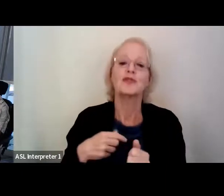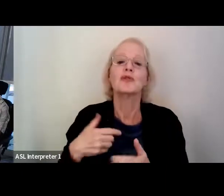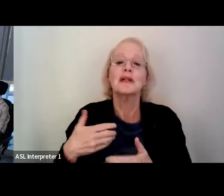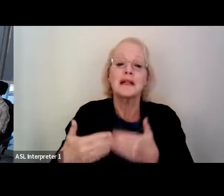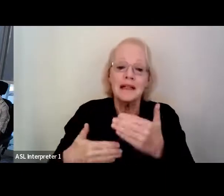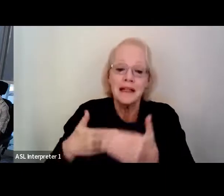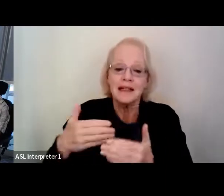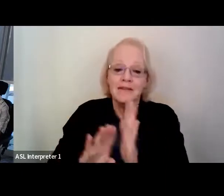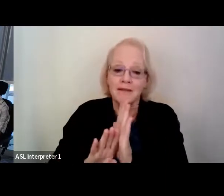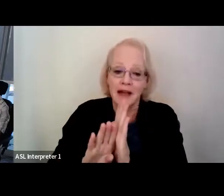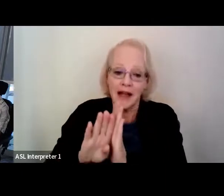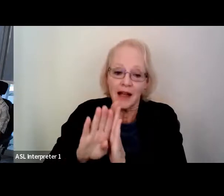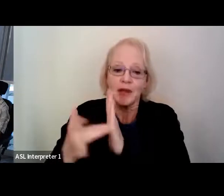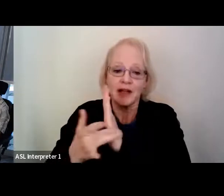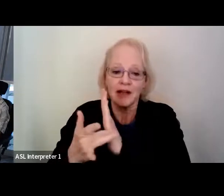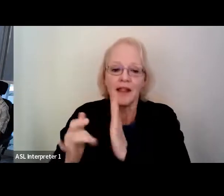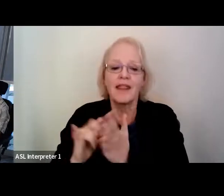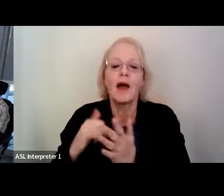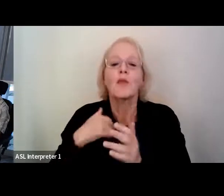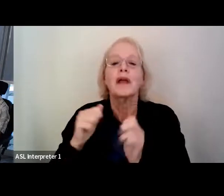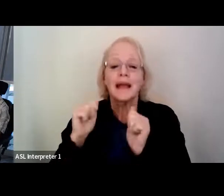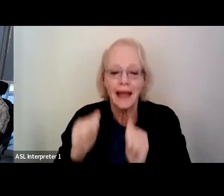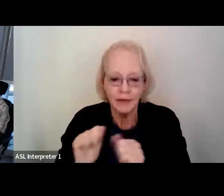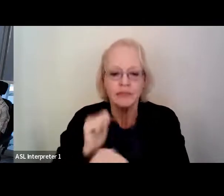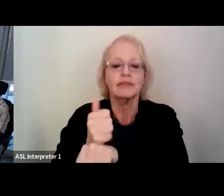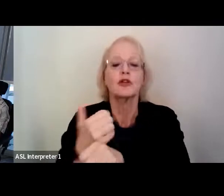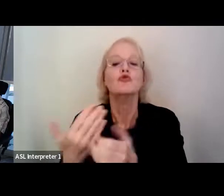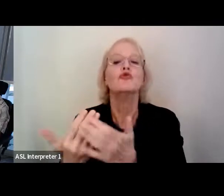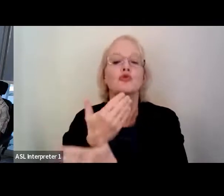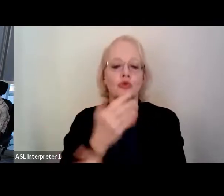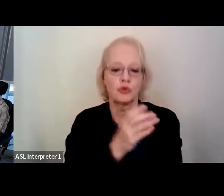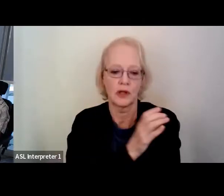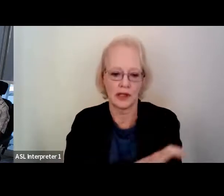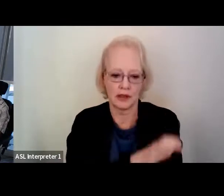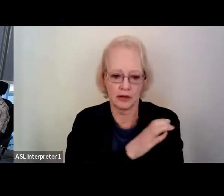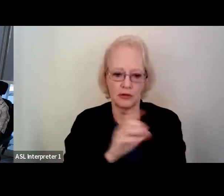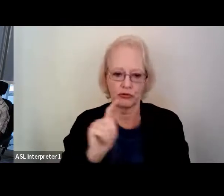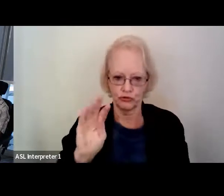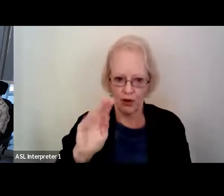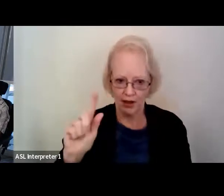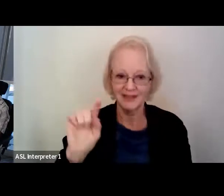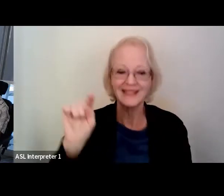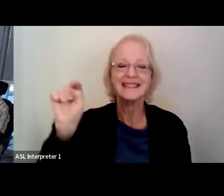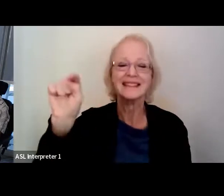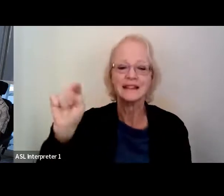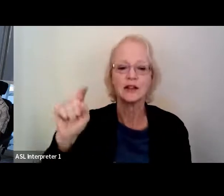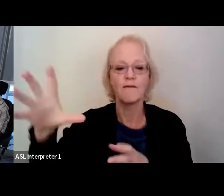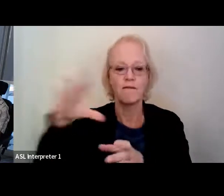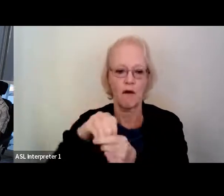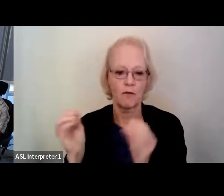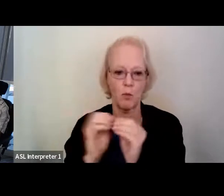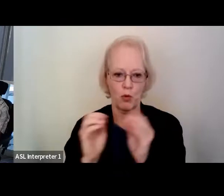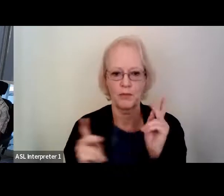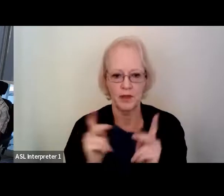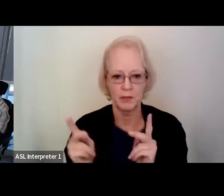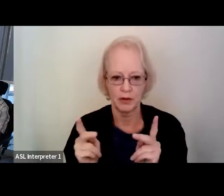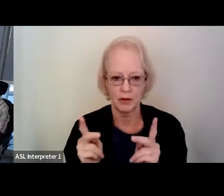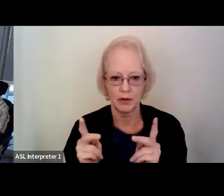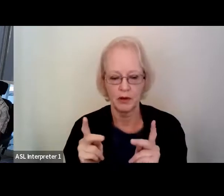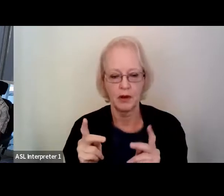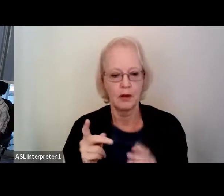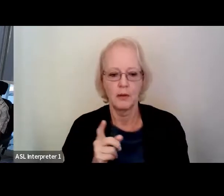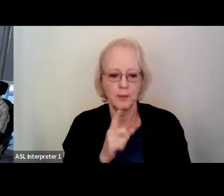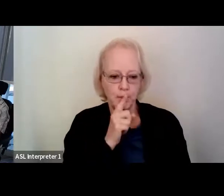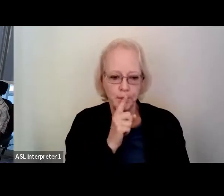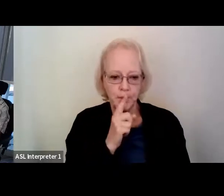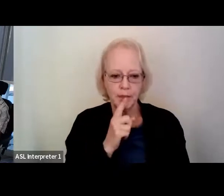where we can motivate future clinical trials that could hopefully involve more people. That's not saying that, you know, there's no